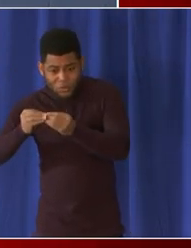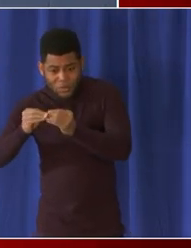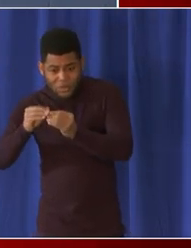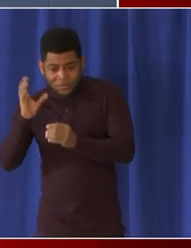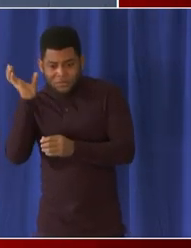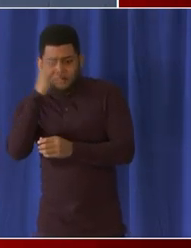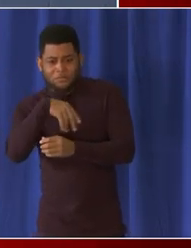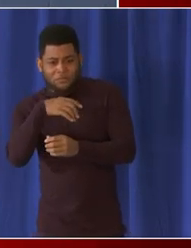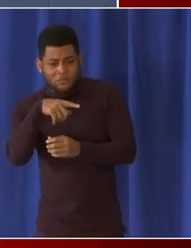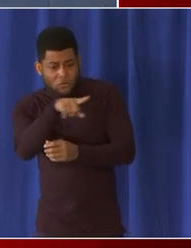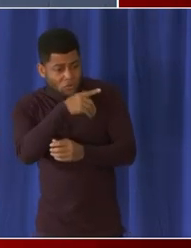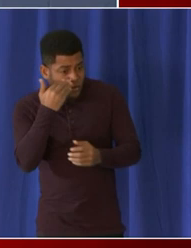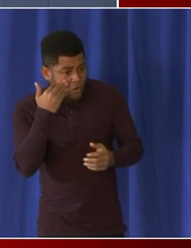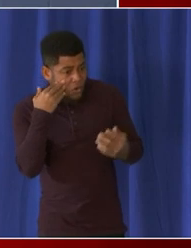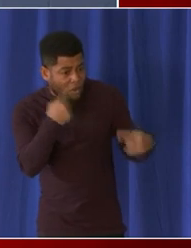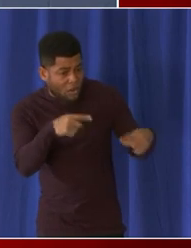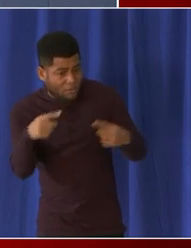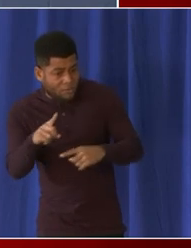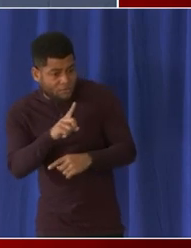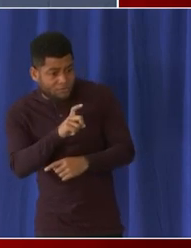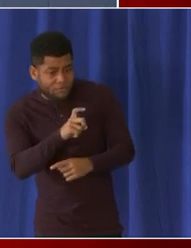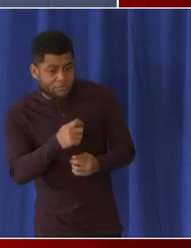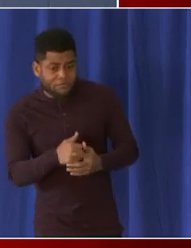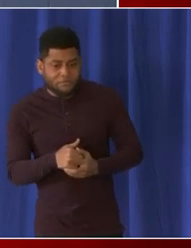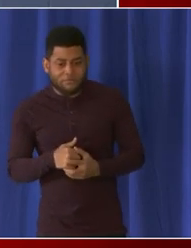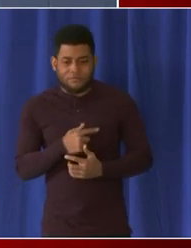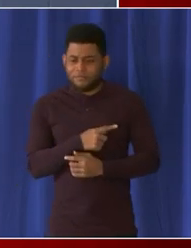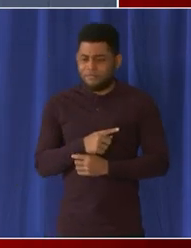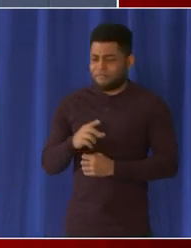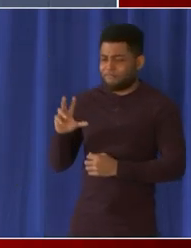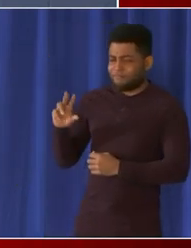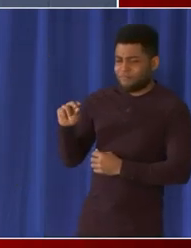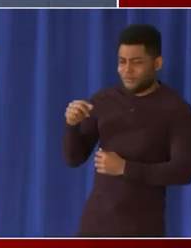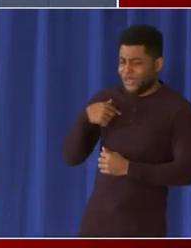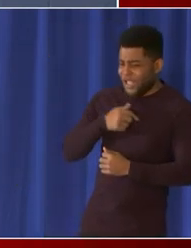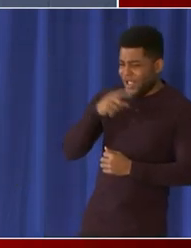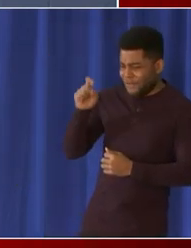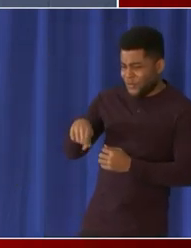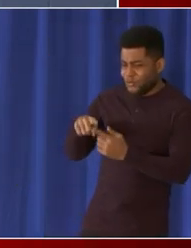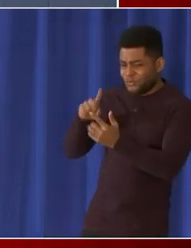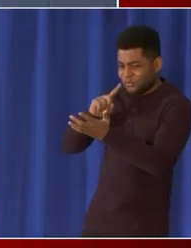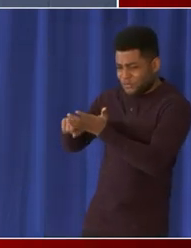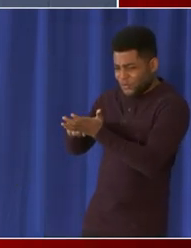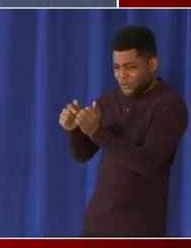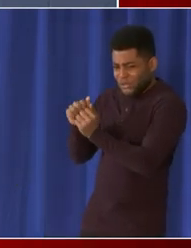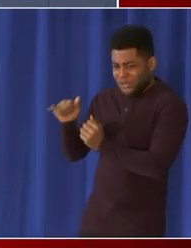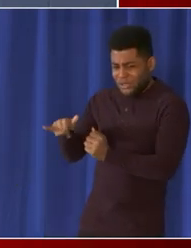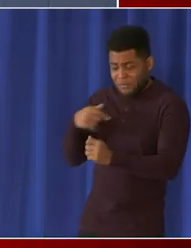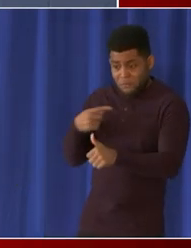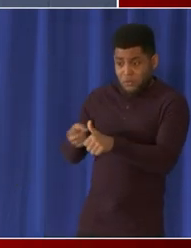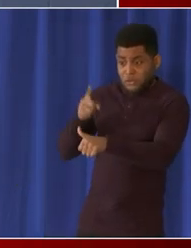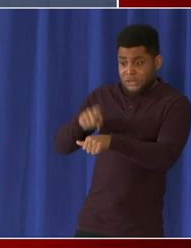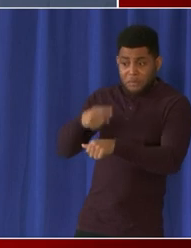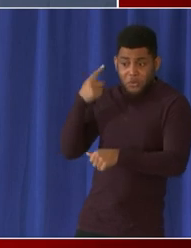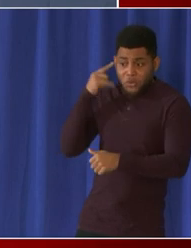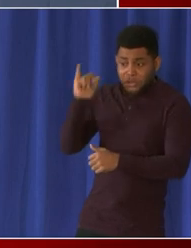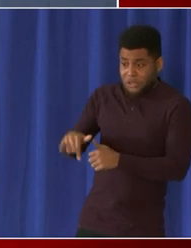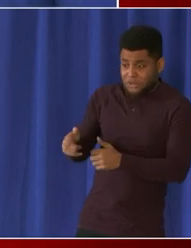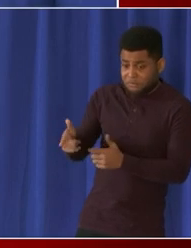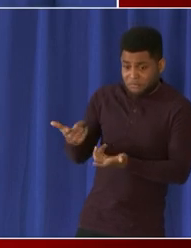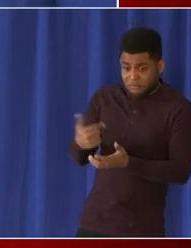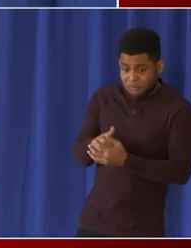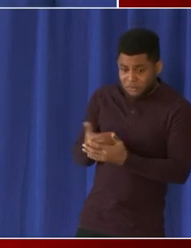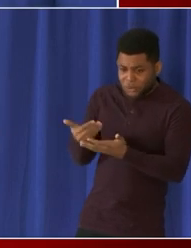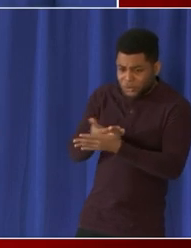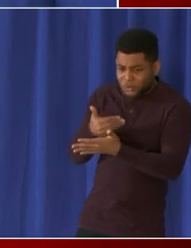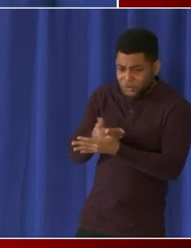do you kind of have an explanation for those discrepancies no i'd have to follow up with you it's the first time i'm hearing of that type of discrepancy i know